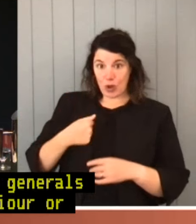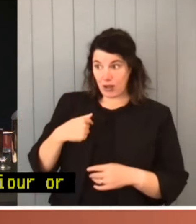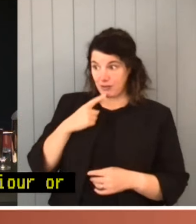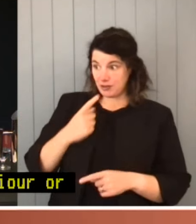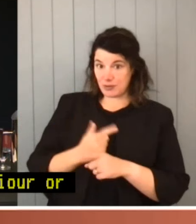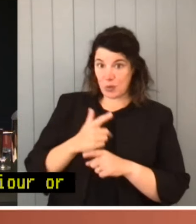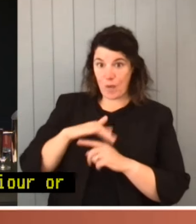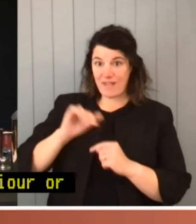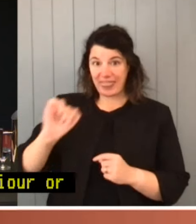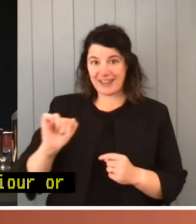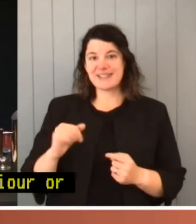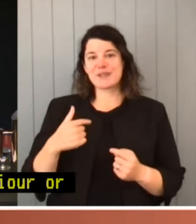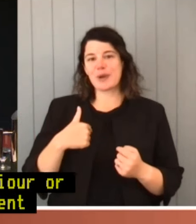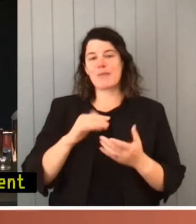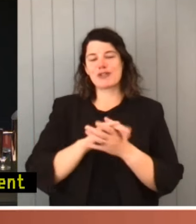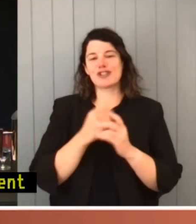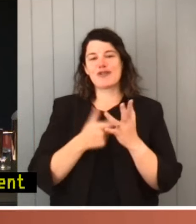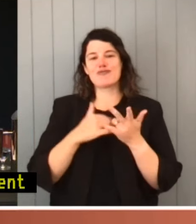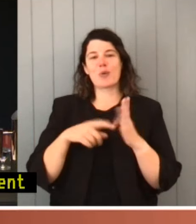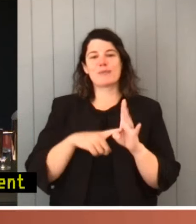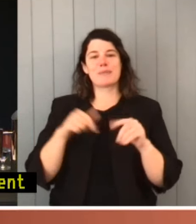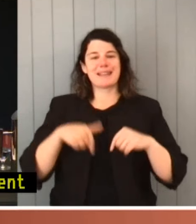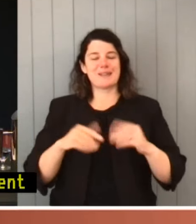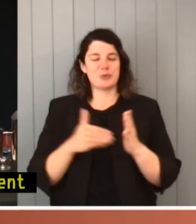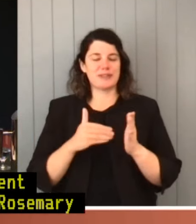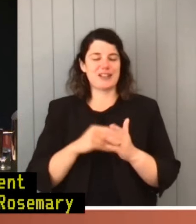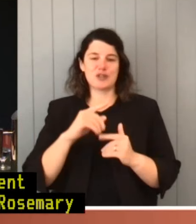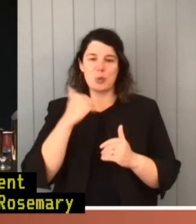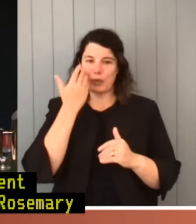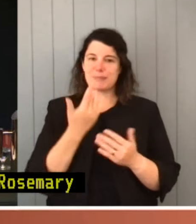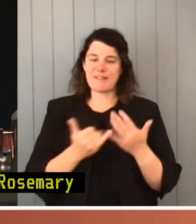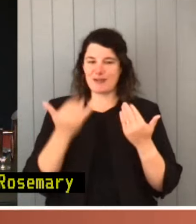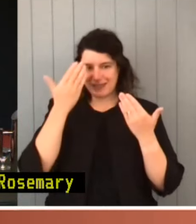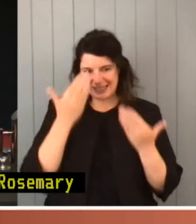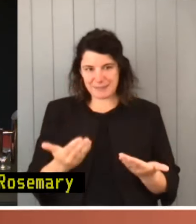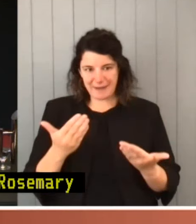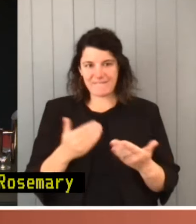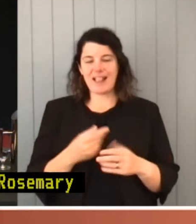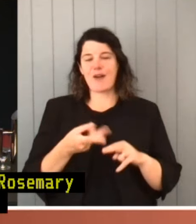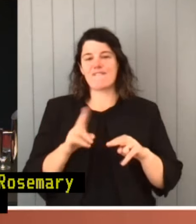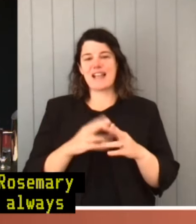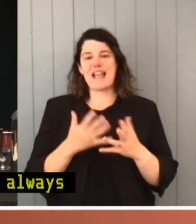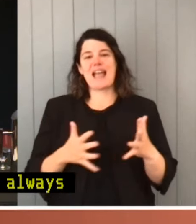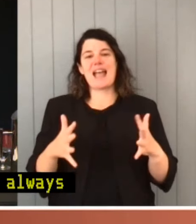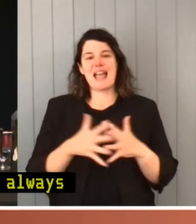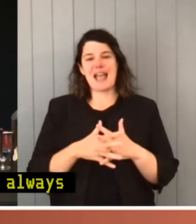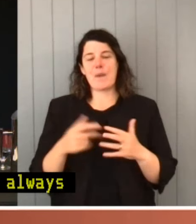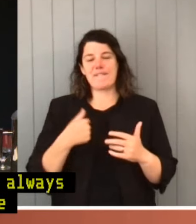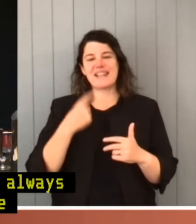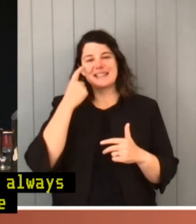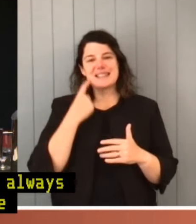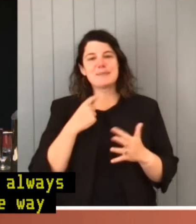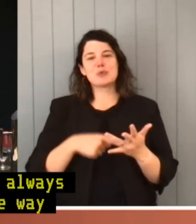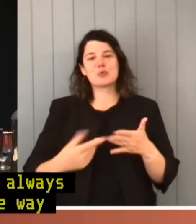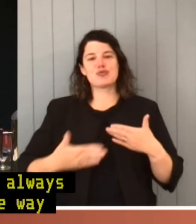Rosemary being here today and she's always been very respectful of the way in which I've attempted to run my